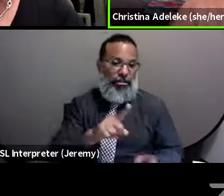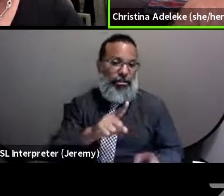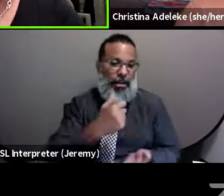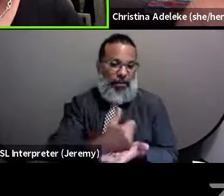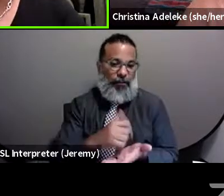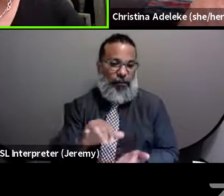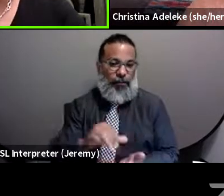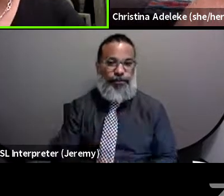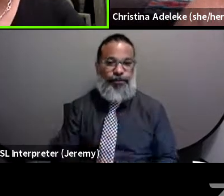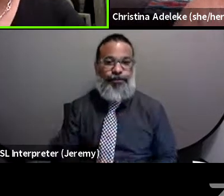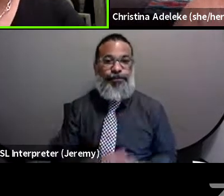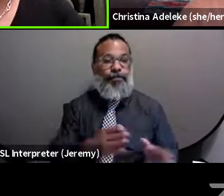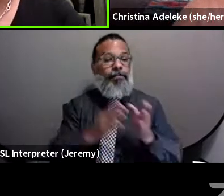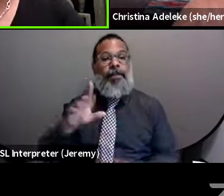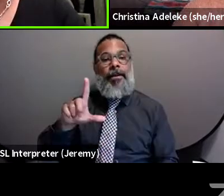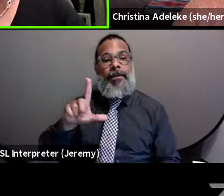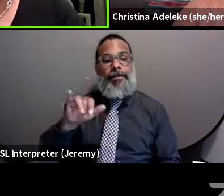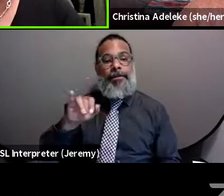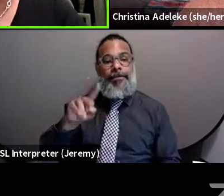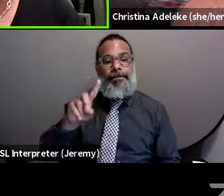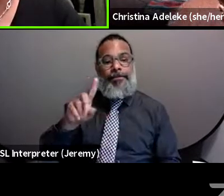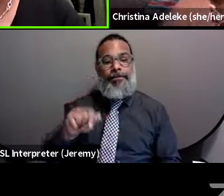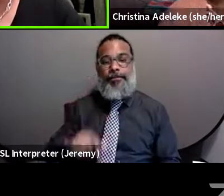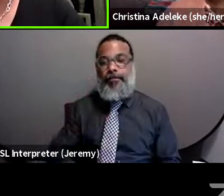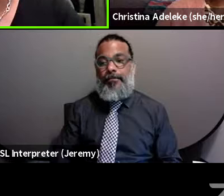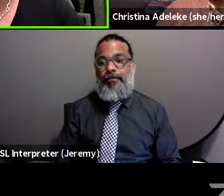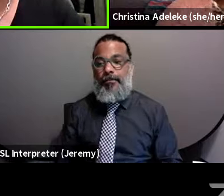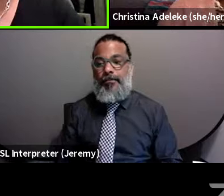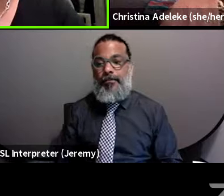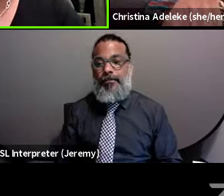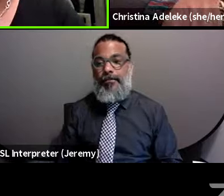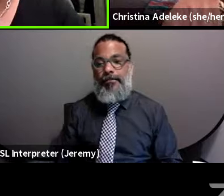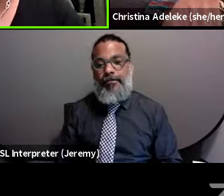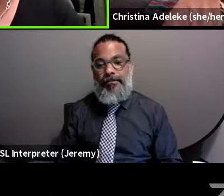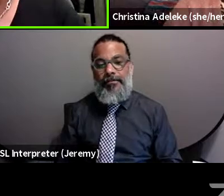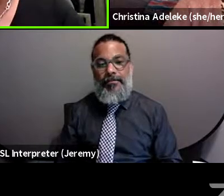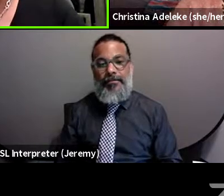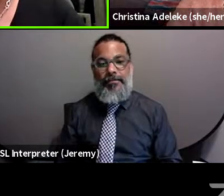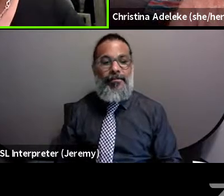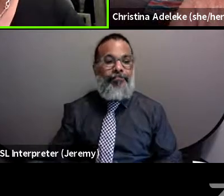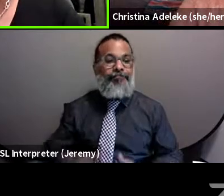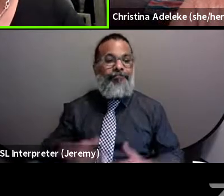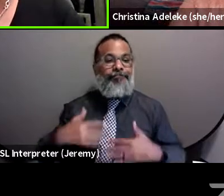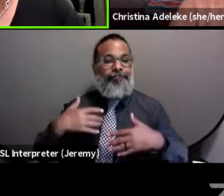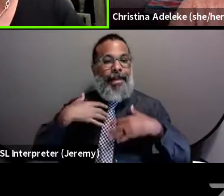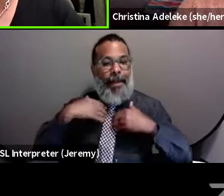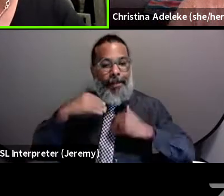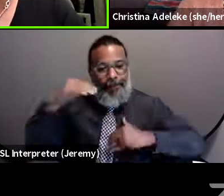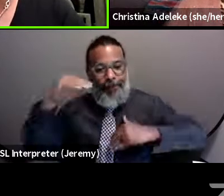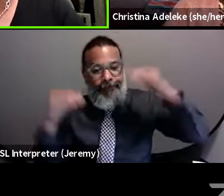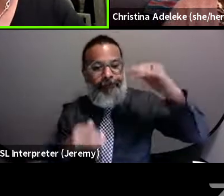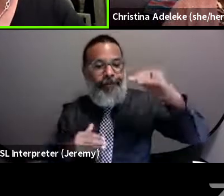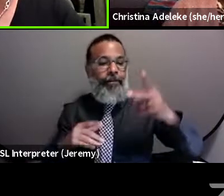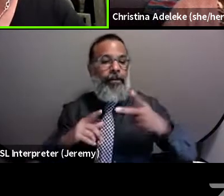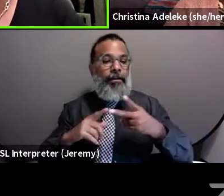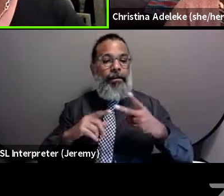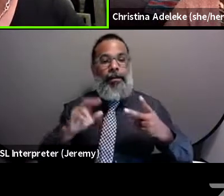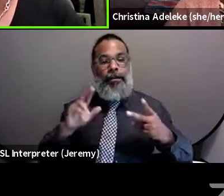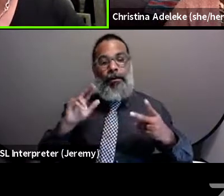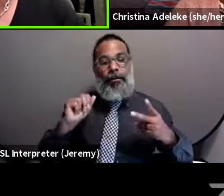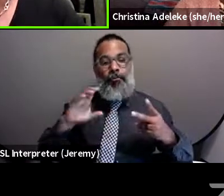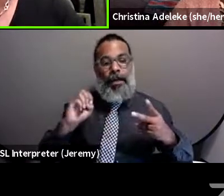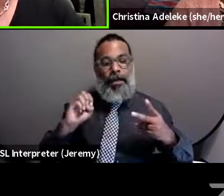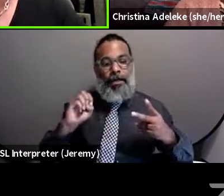And I'll add that, you know, we know that health disparities and racial inequities lead to poor health